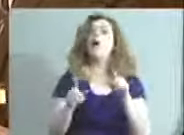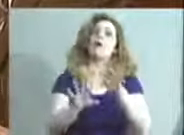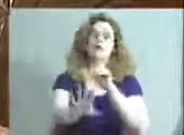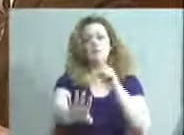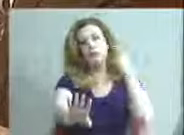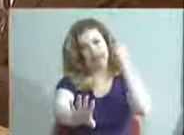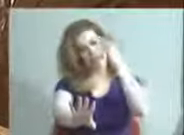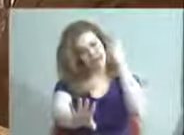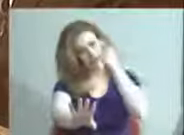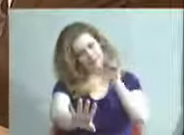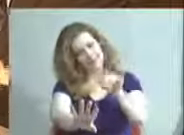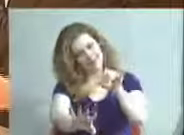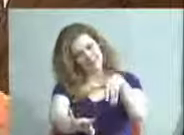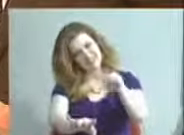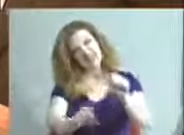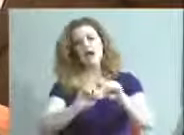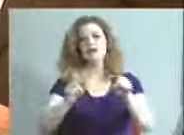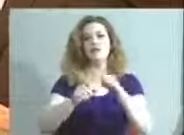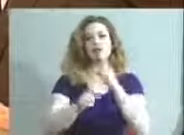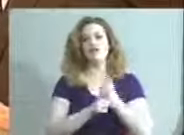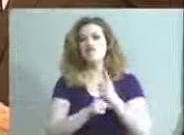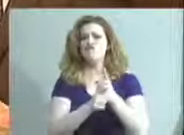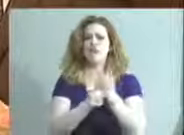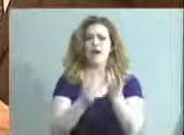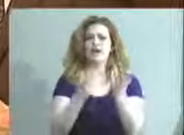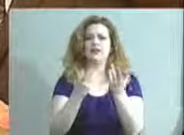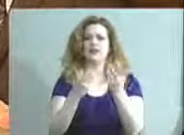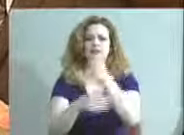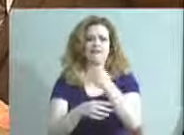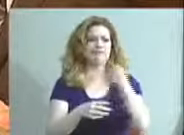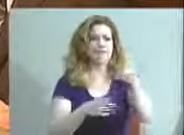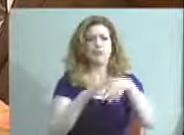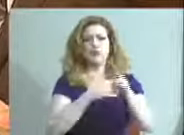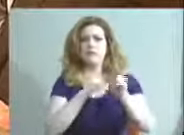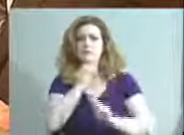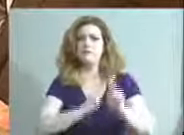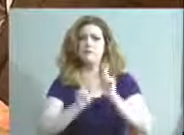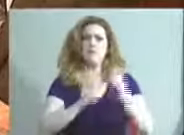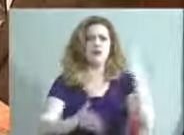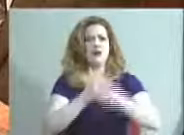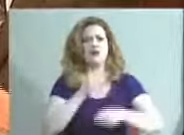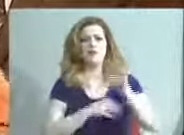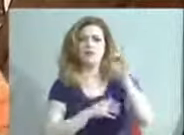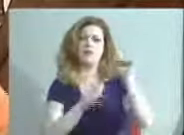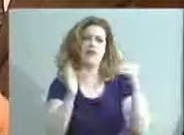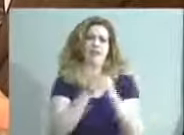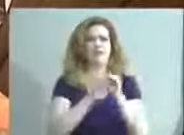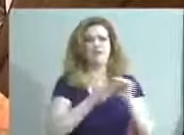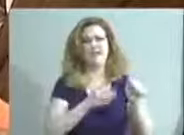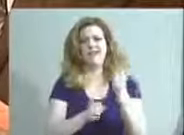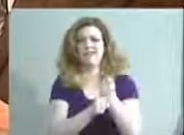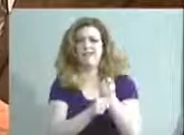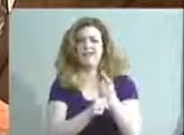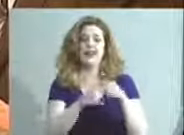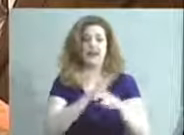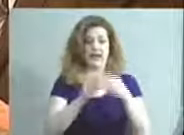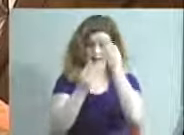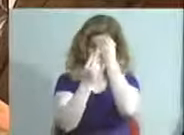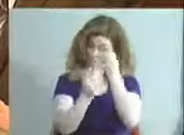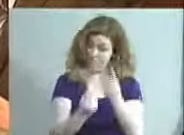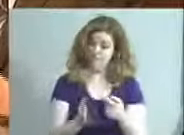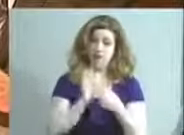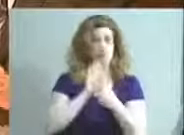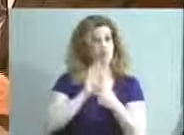think about it, but we regularly incarcerate people at the cost of $25,000 a year. And I would submit, and the data shows us,